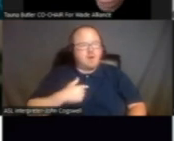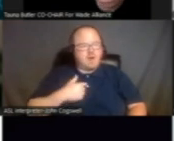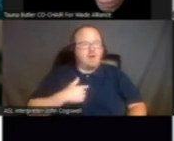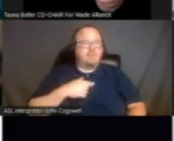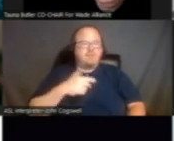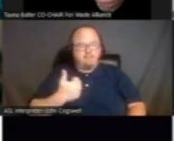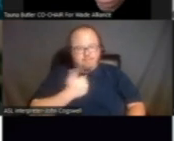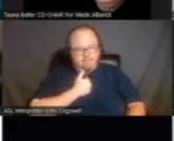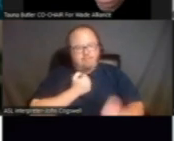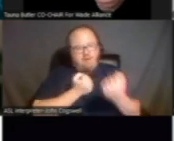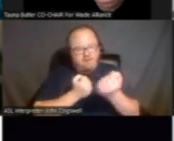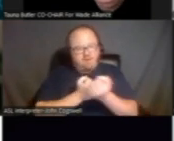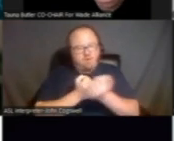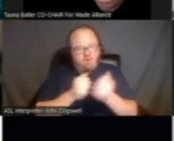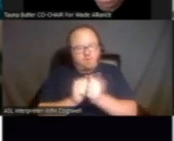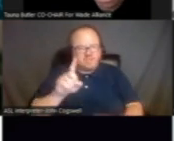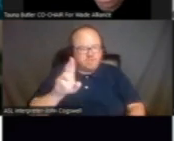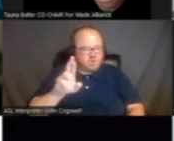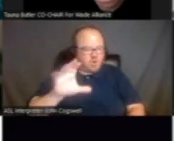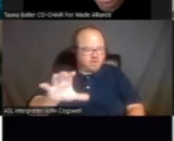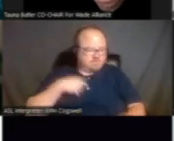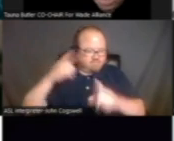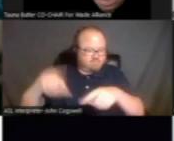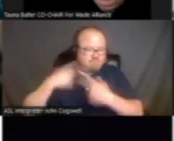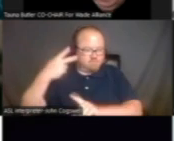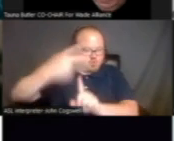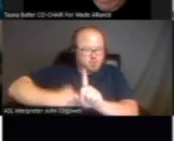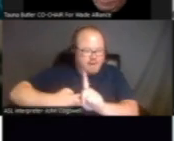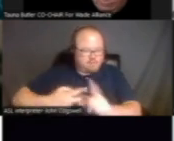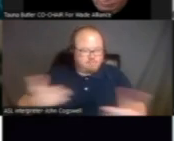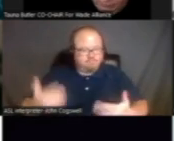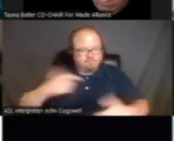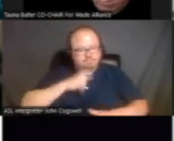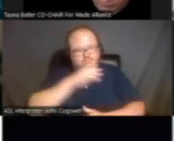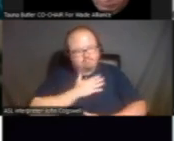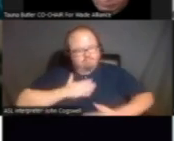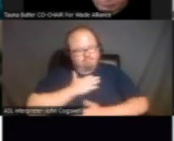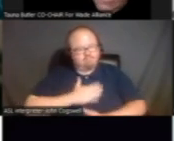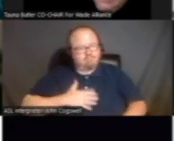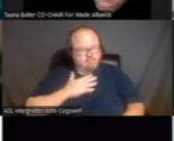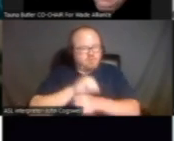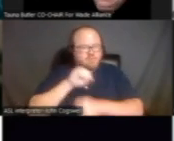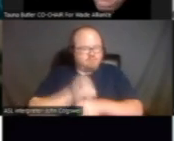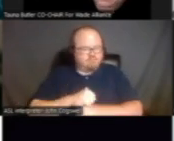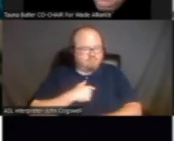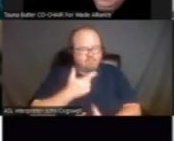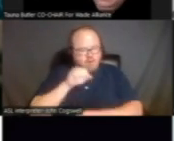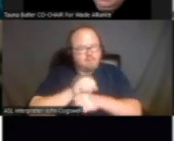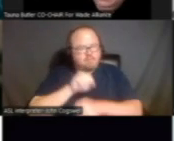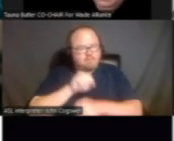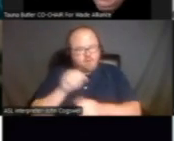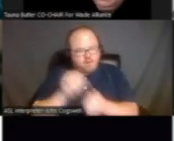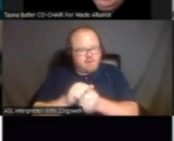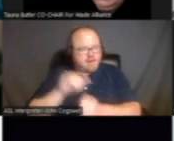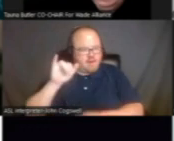DRC. I've been with DRC for the past two months now, and I really enjoy my job. I have been employed in the peer field